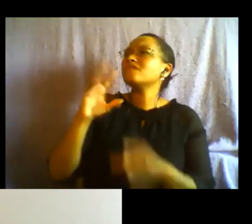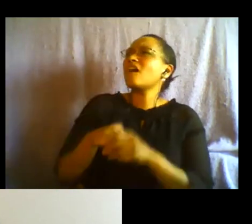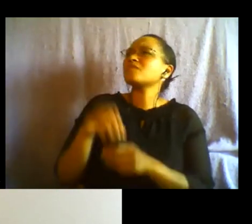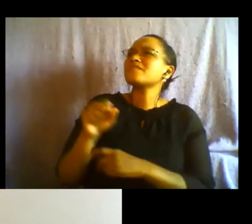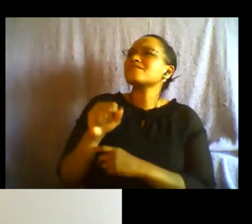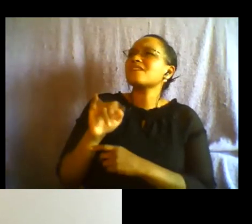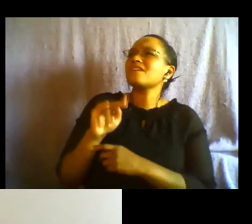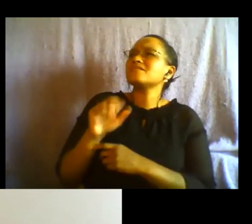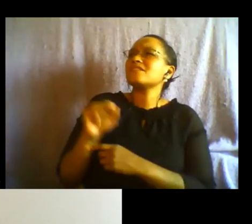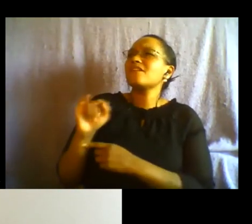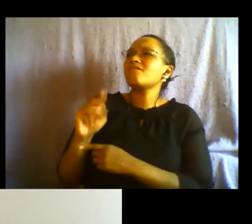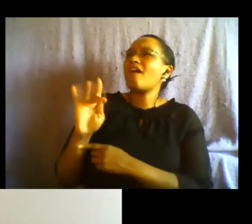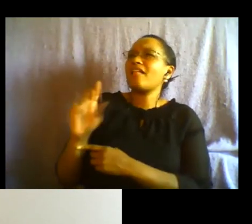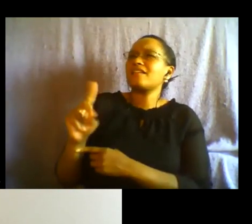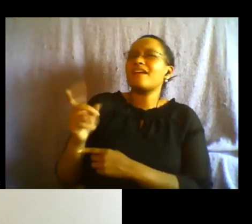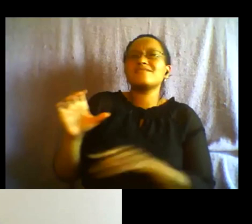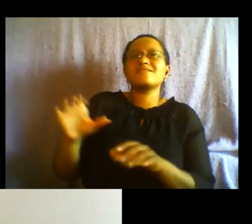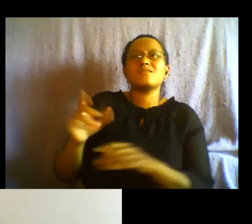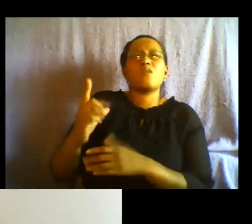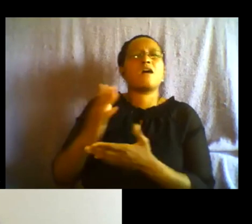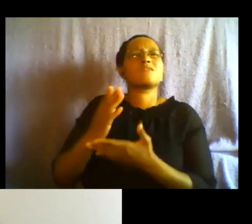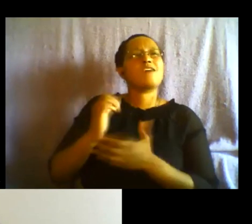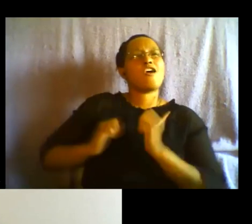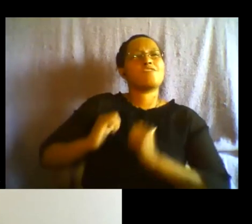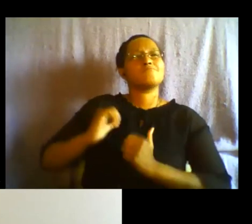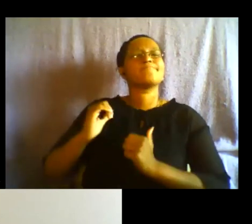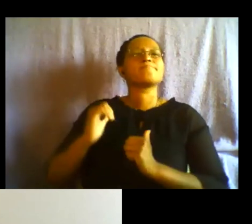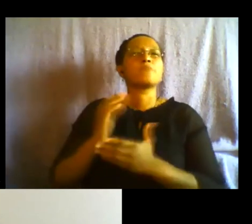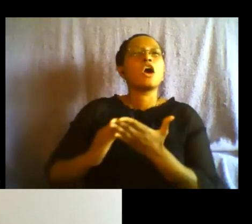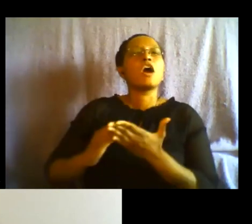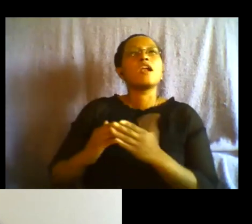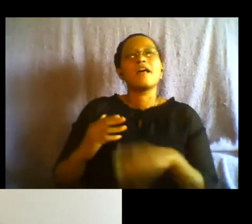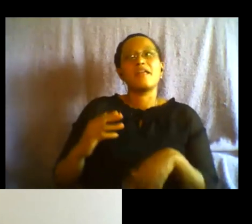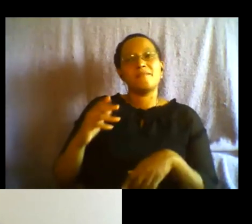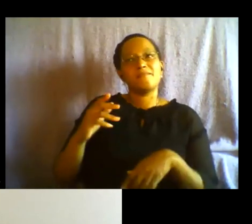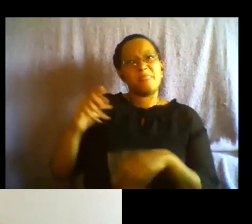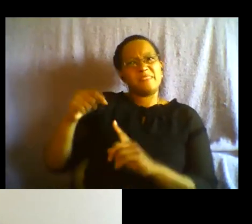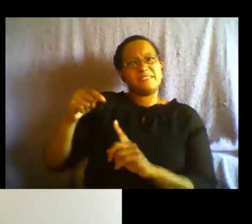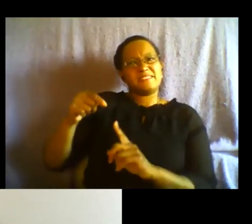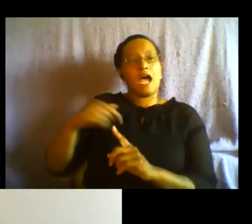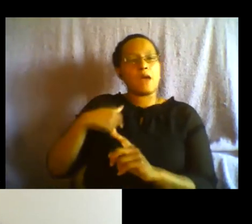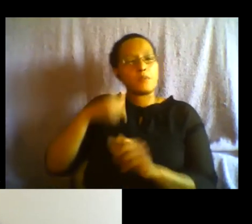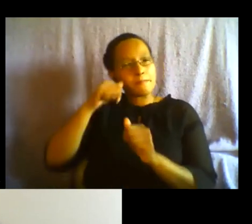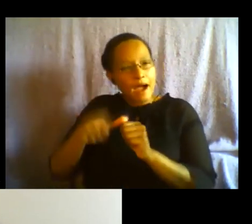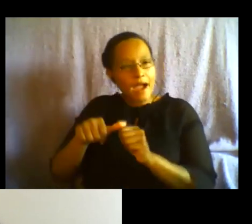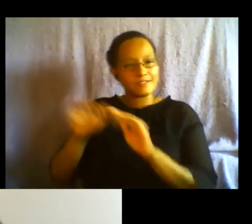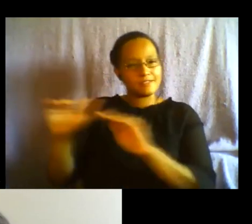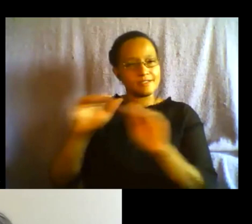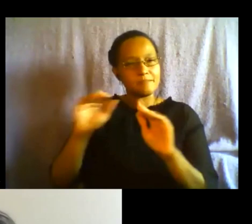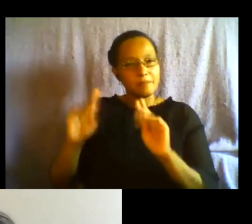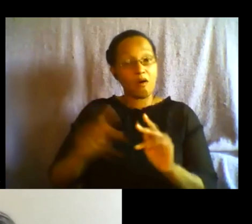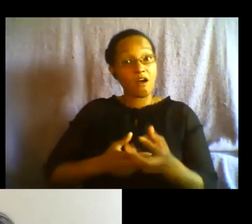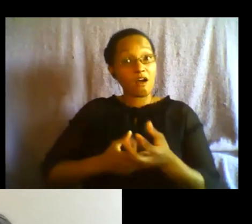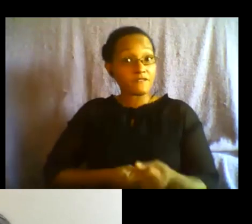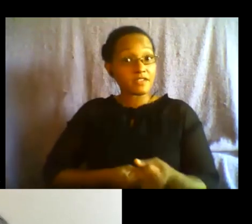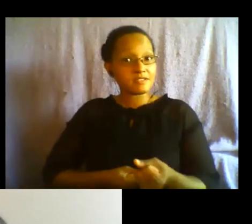lessons and and that piece i remind people that confidence is sexier than the body and i really